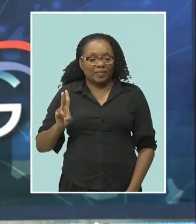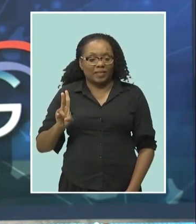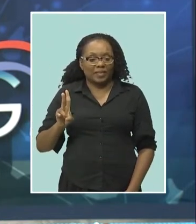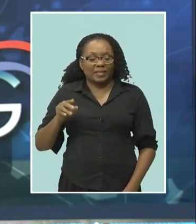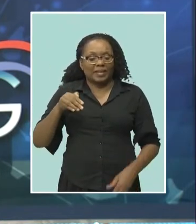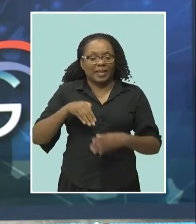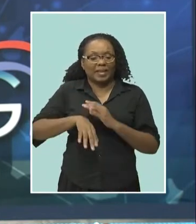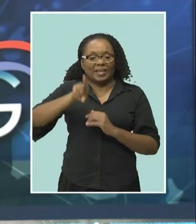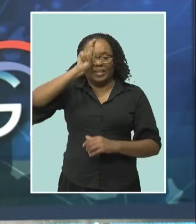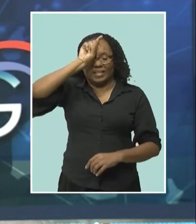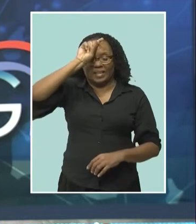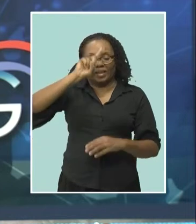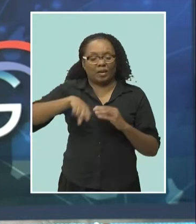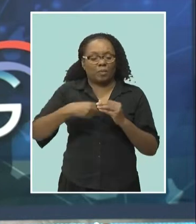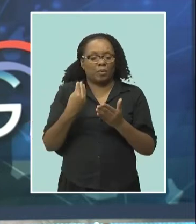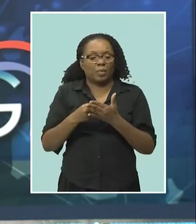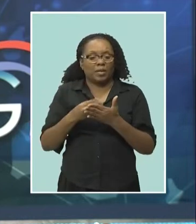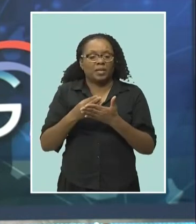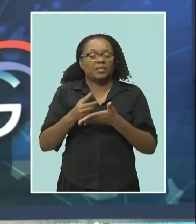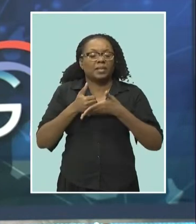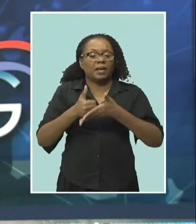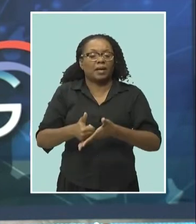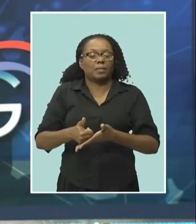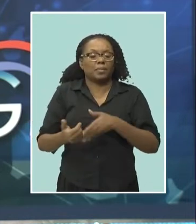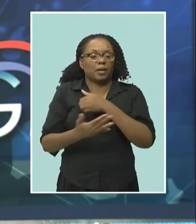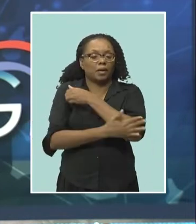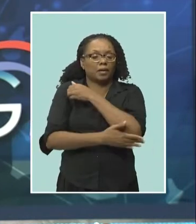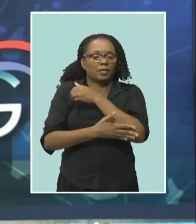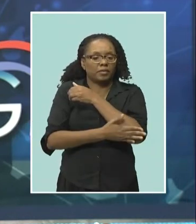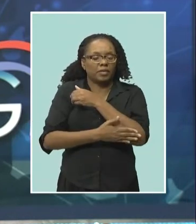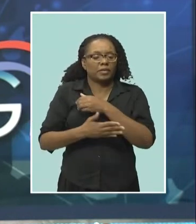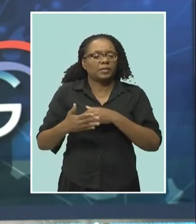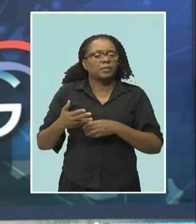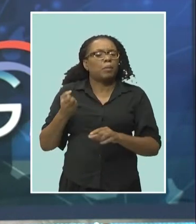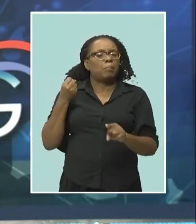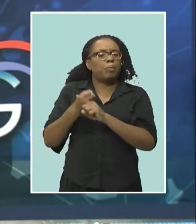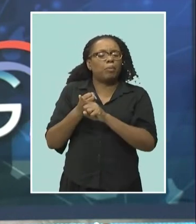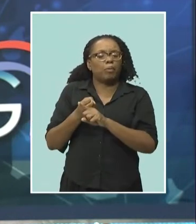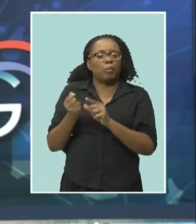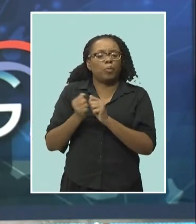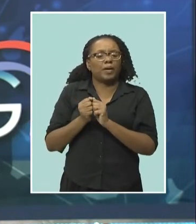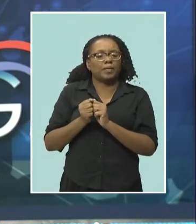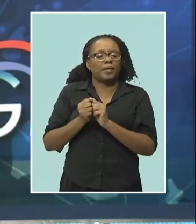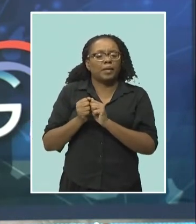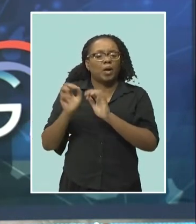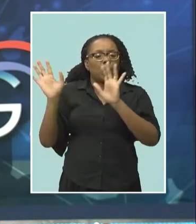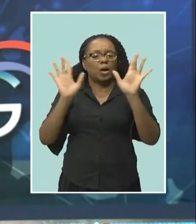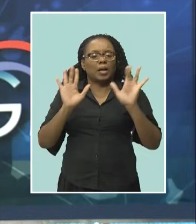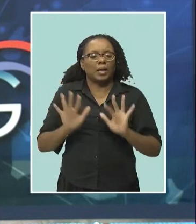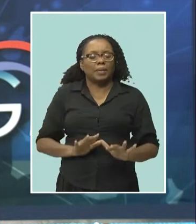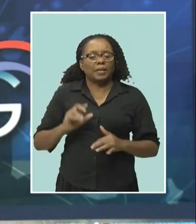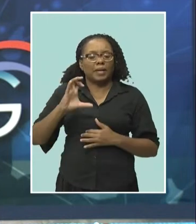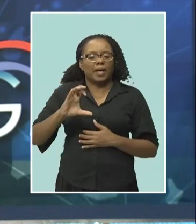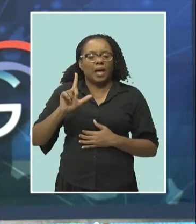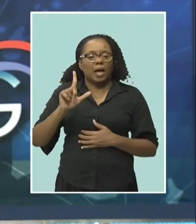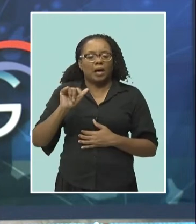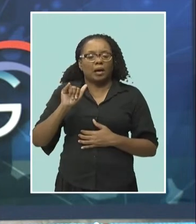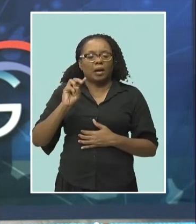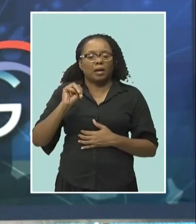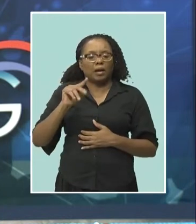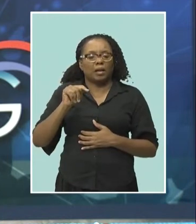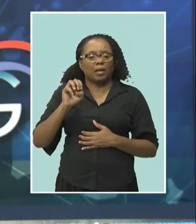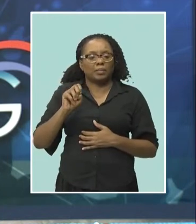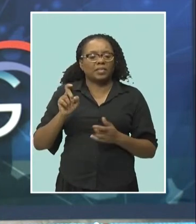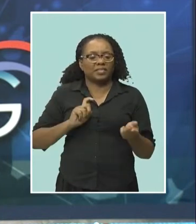impacted by climate change. Barbados's ambassador extraordinary and planet potentiary for climate change, Elizabeth Thompson, sees the